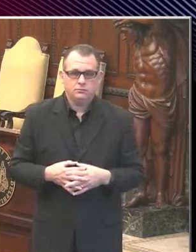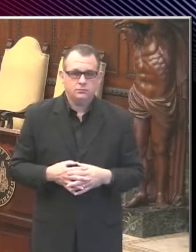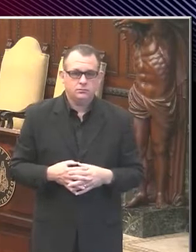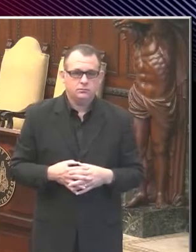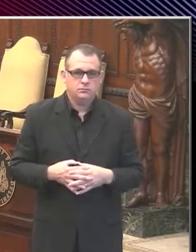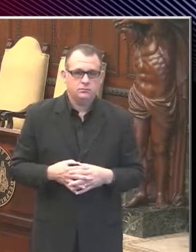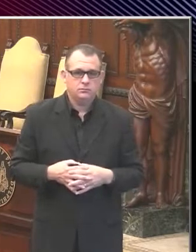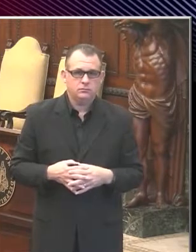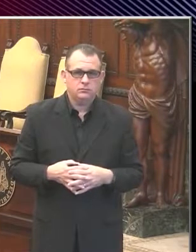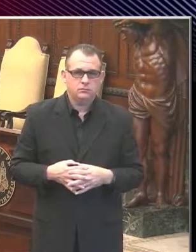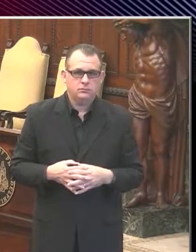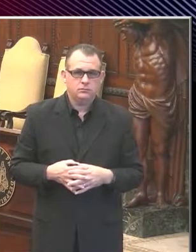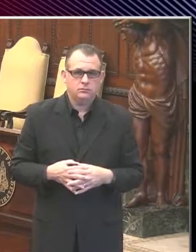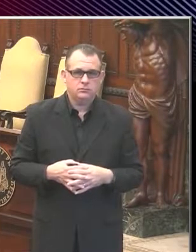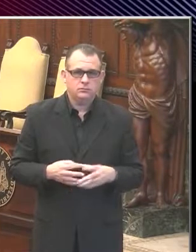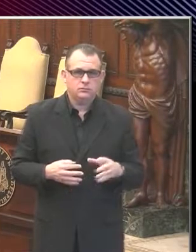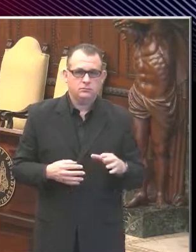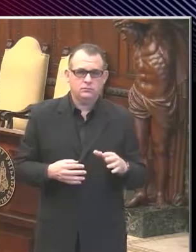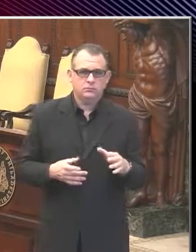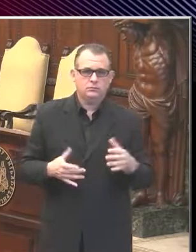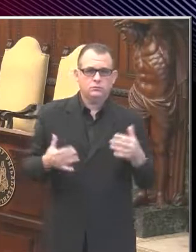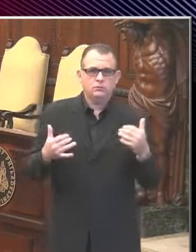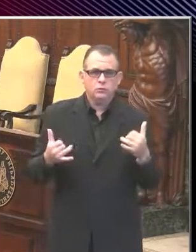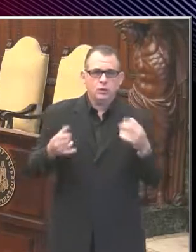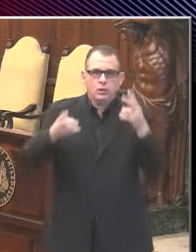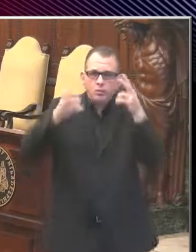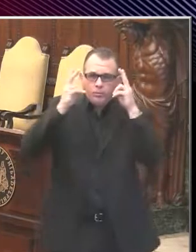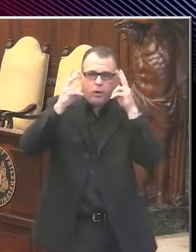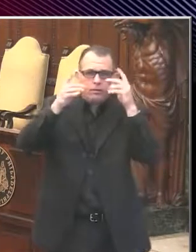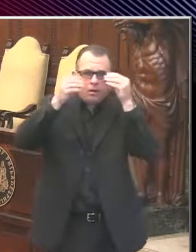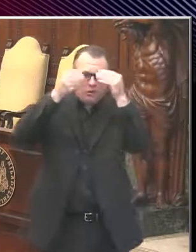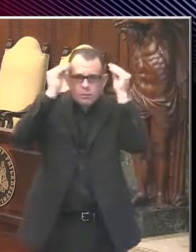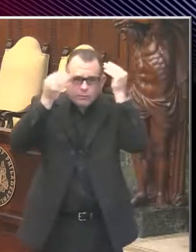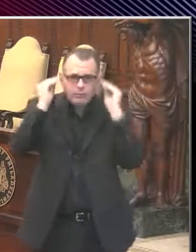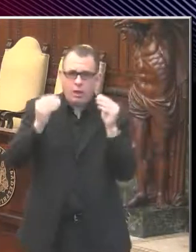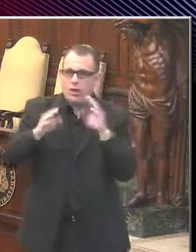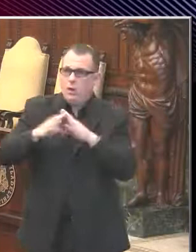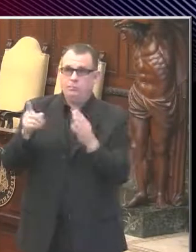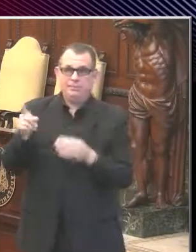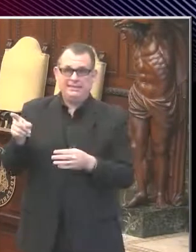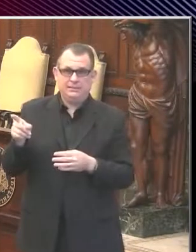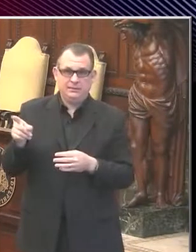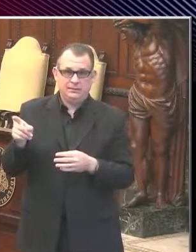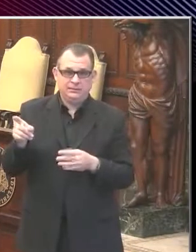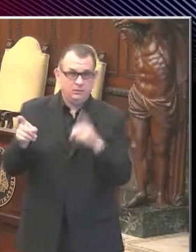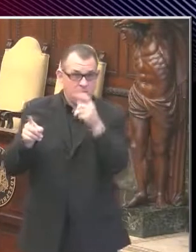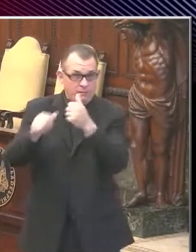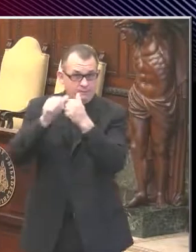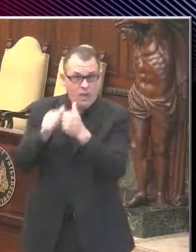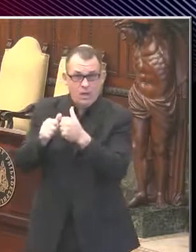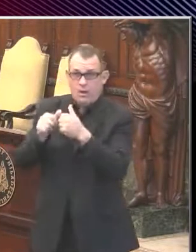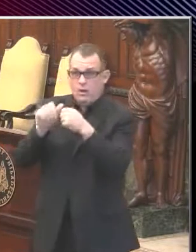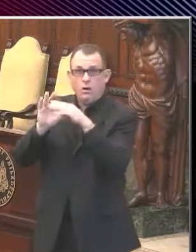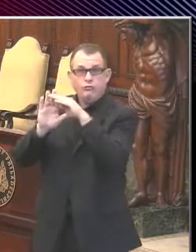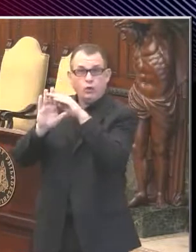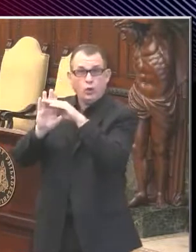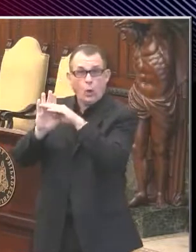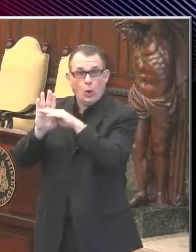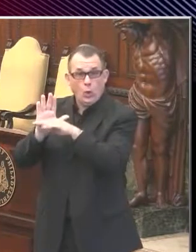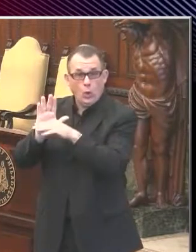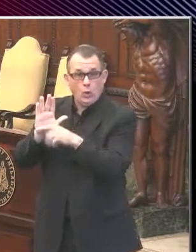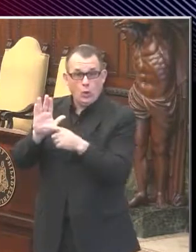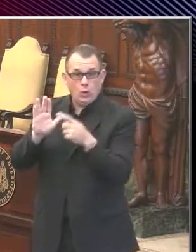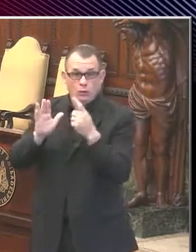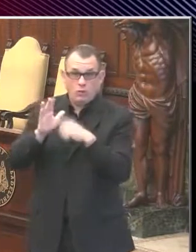know, the hair salons, barbershops, everybody reopening and seeming to follow protocol, at least the one that I saw particularly.